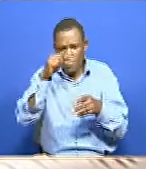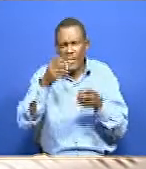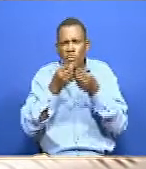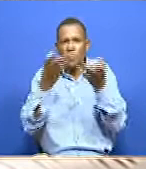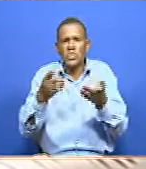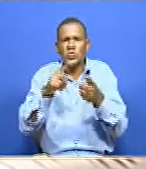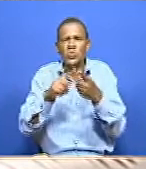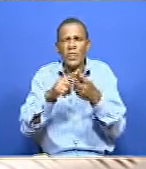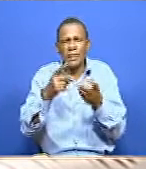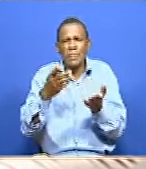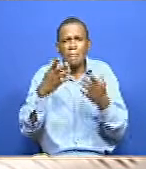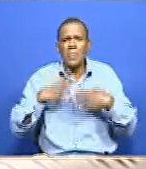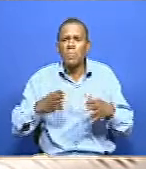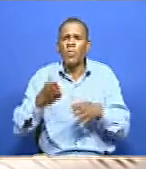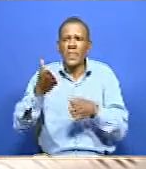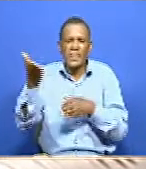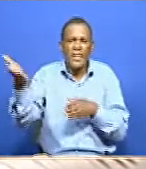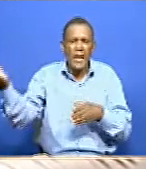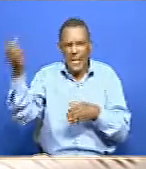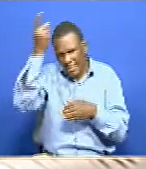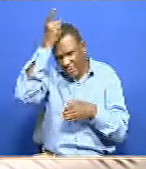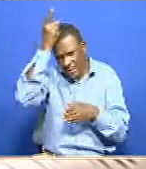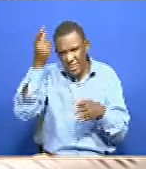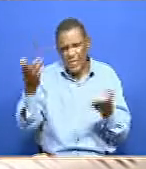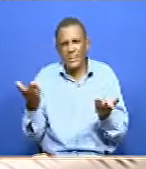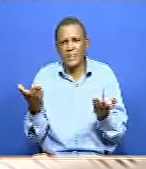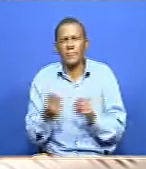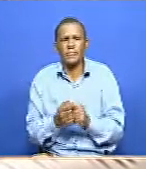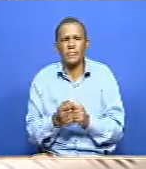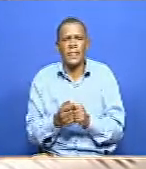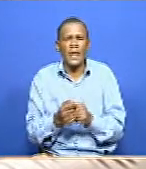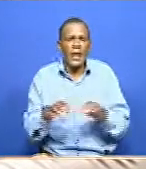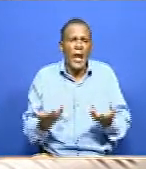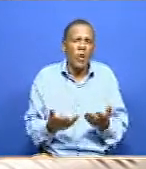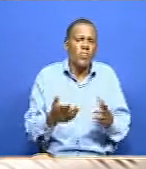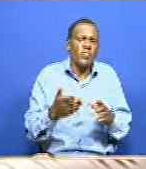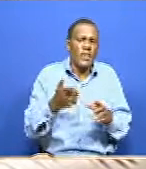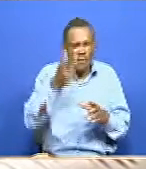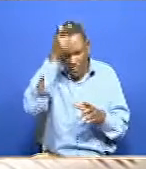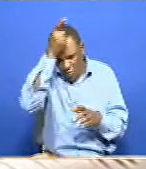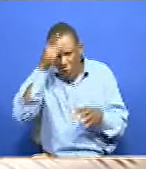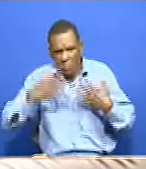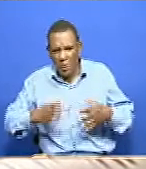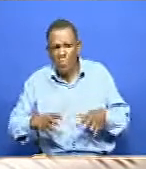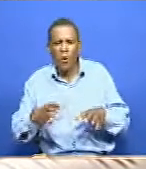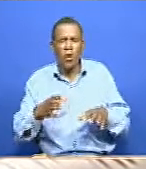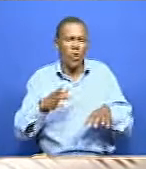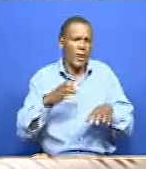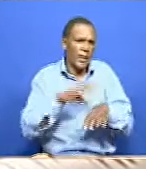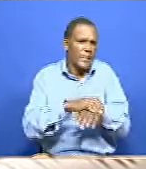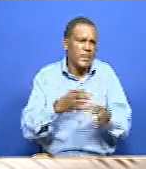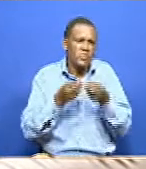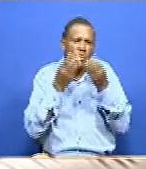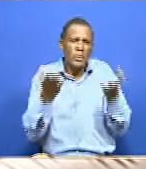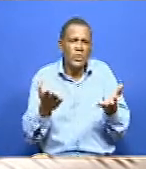there aren't, it doesn't have to use, you forms of media, but the local population to get information to the people, how can that be implemented or rather